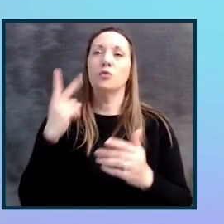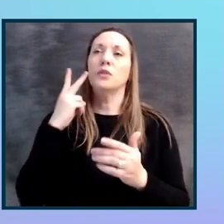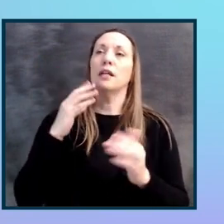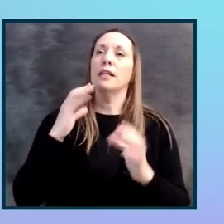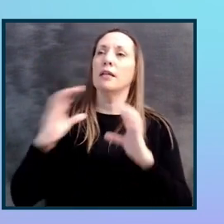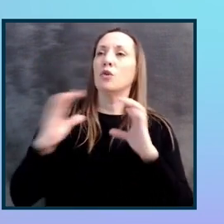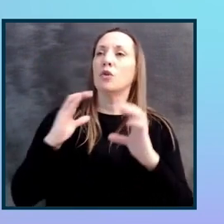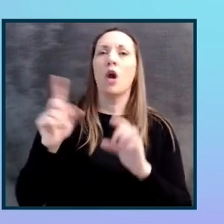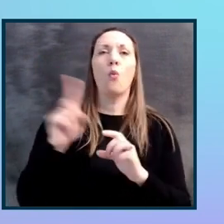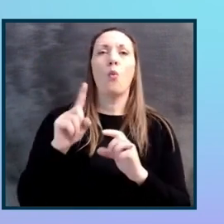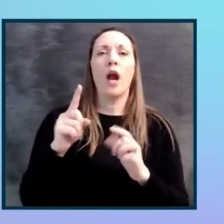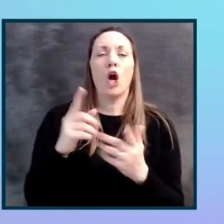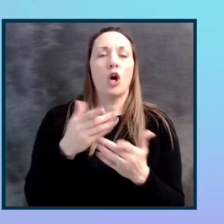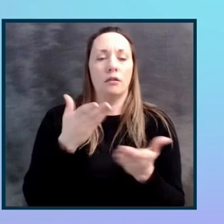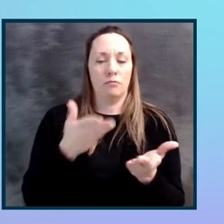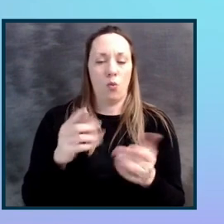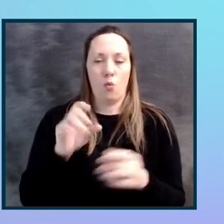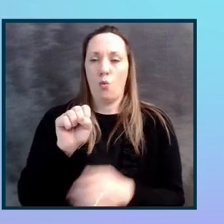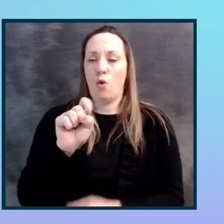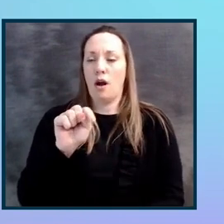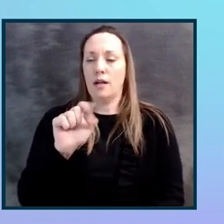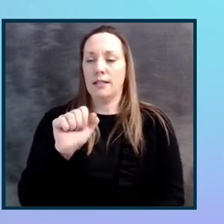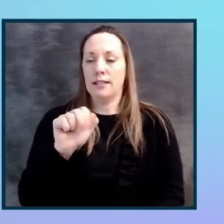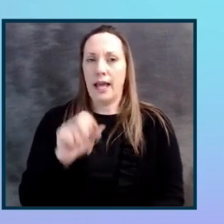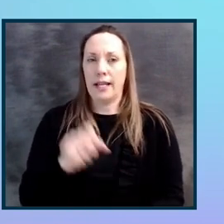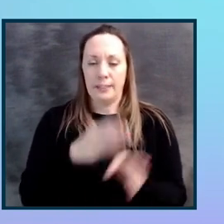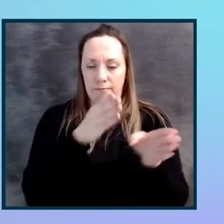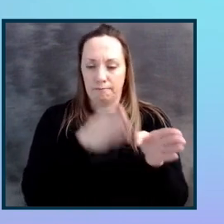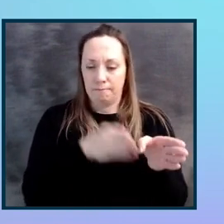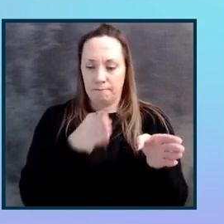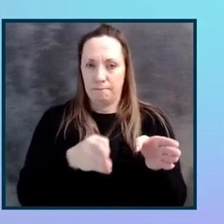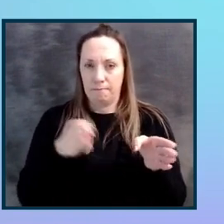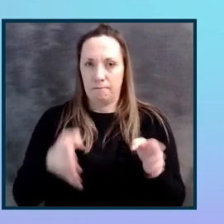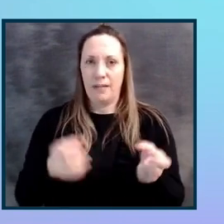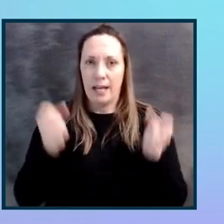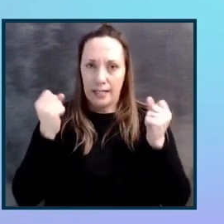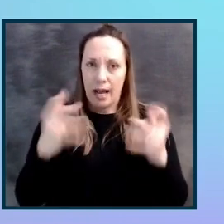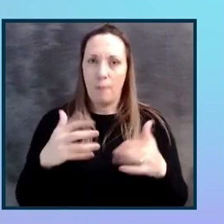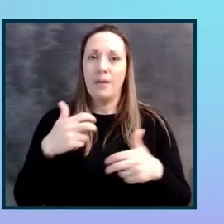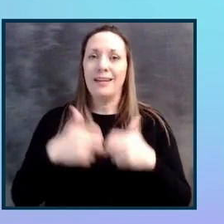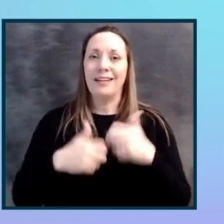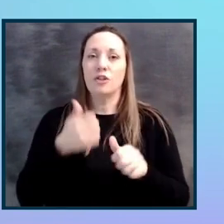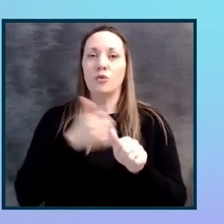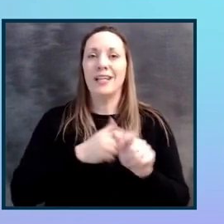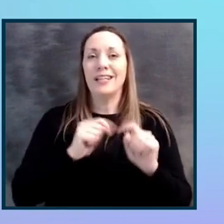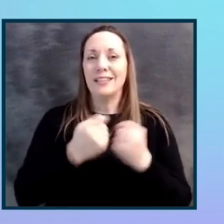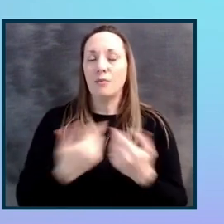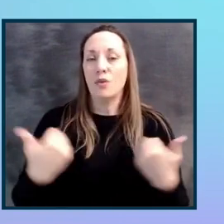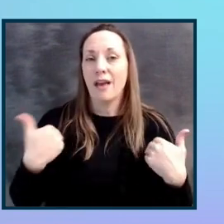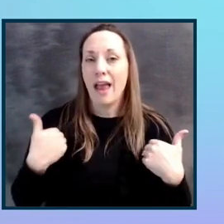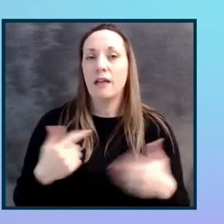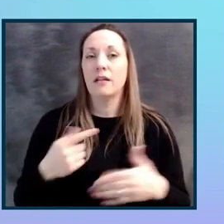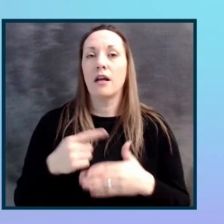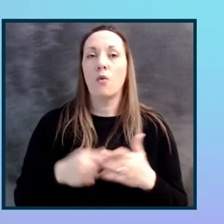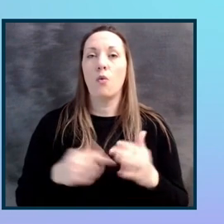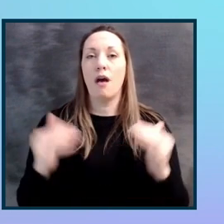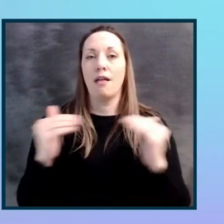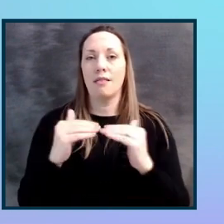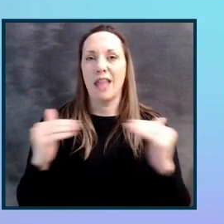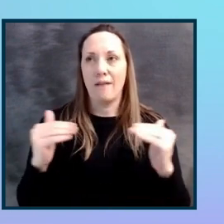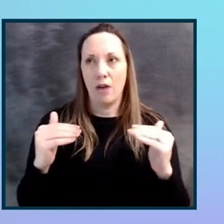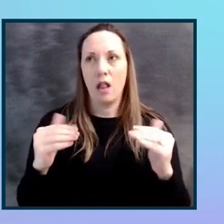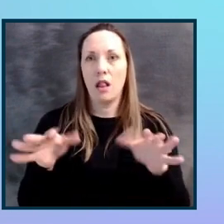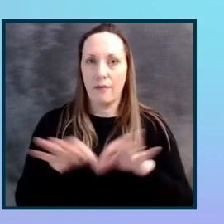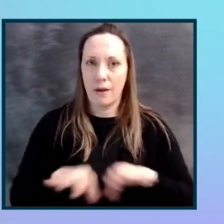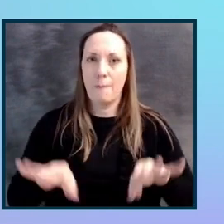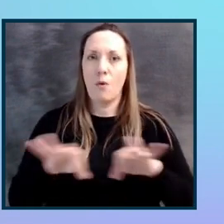pipeline, what status they were in and how many issues per team we had and what level of criticality that was. So that was the